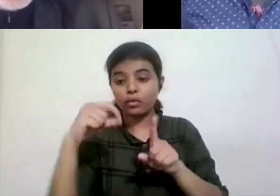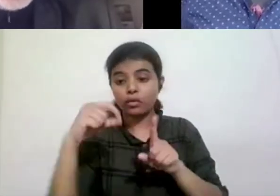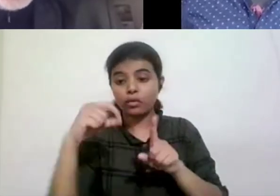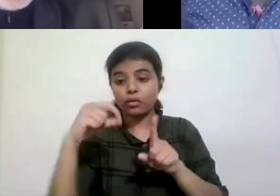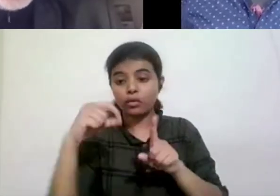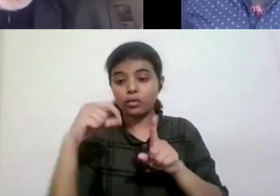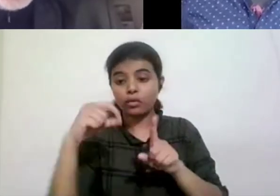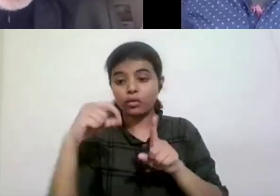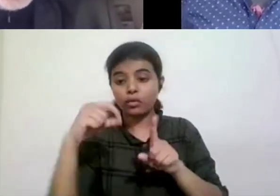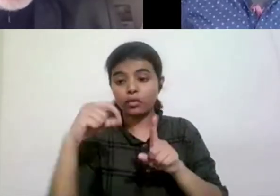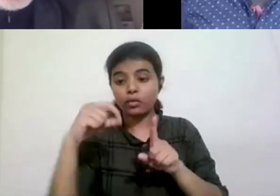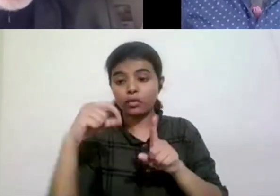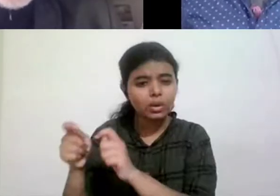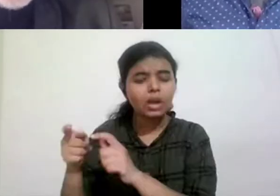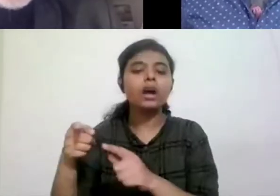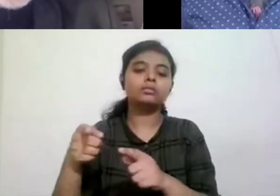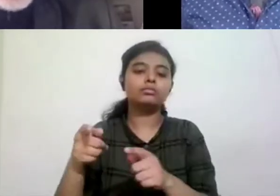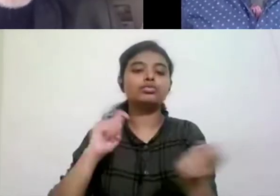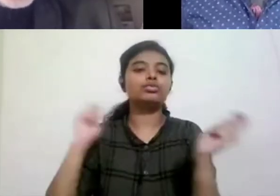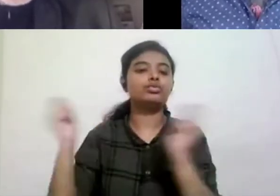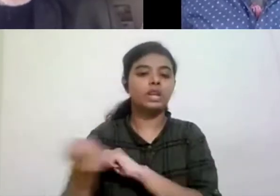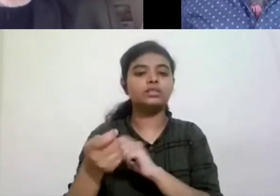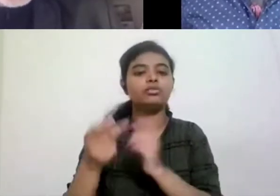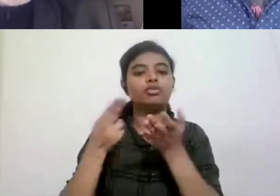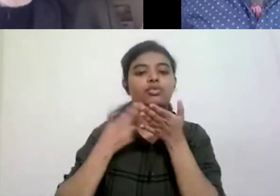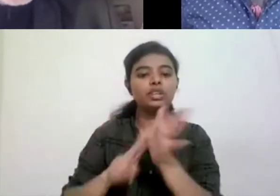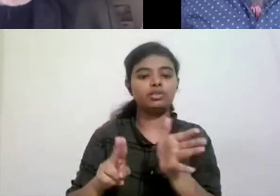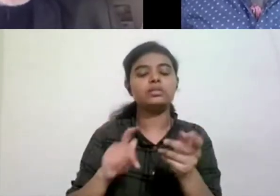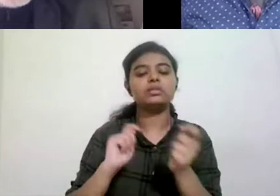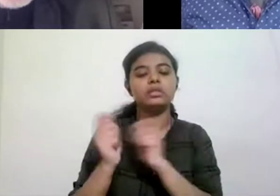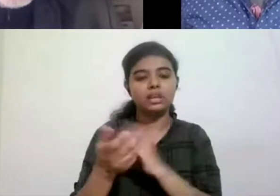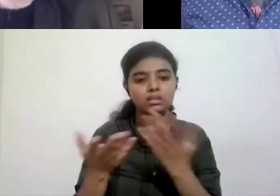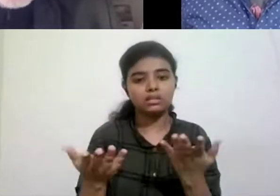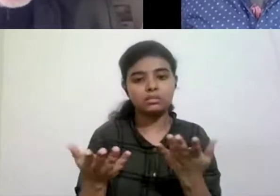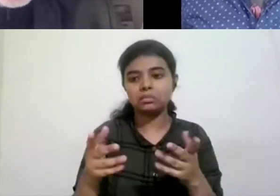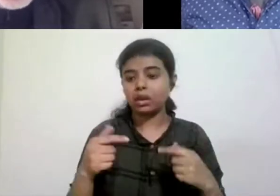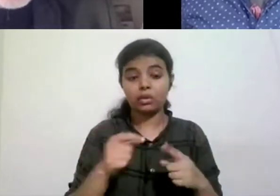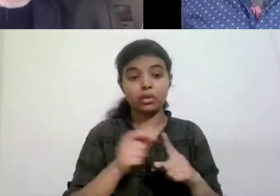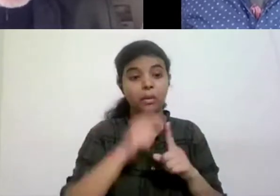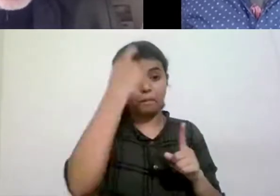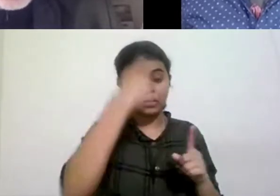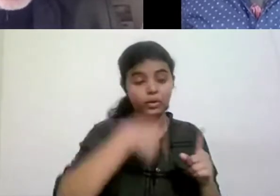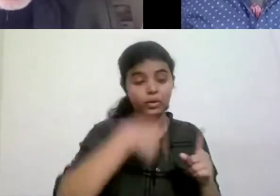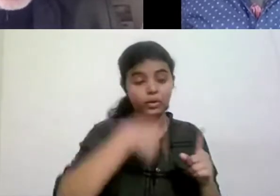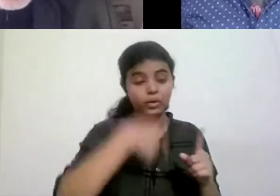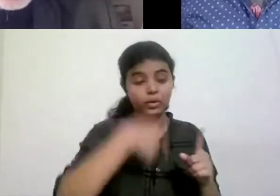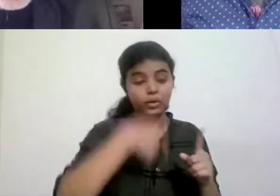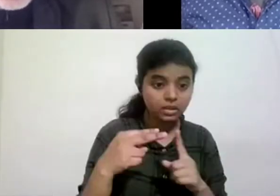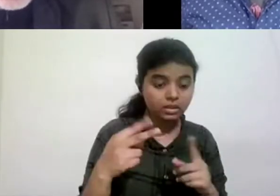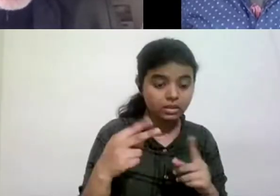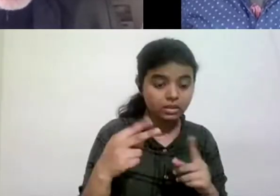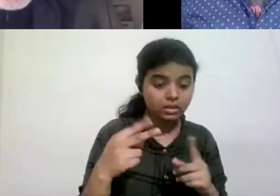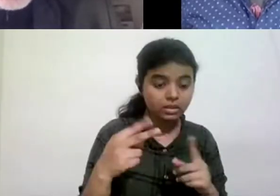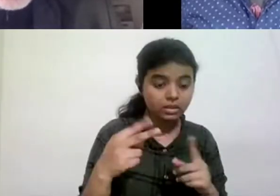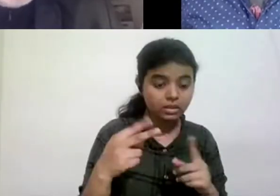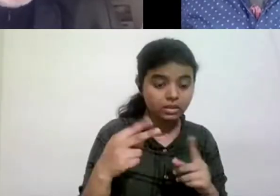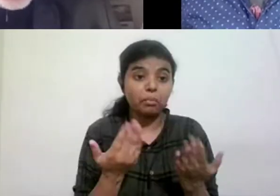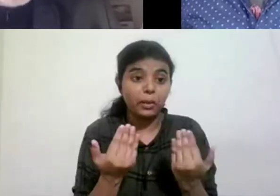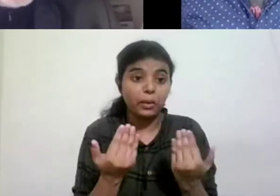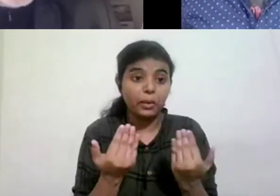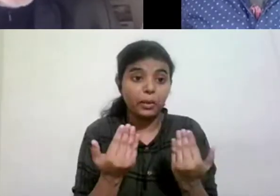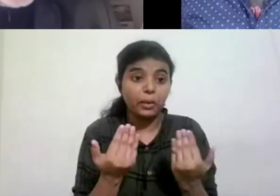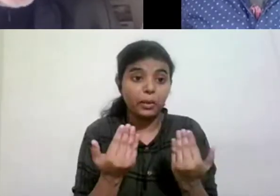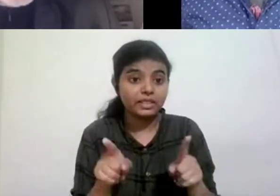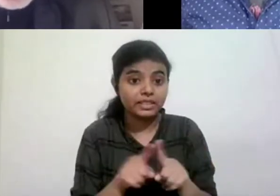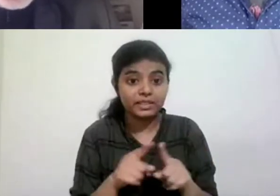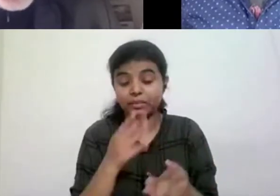that. And I think you have a right to take it personally and you have a right to take it personally on behalf, if it's possible, on behalf